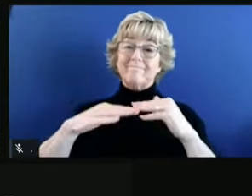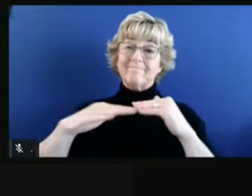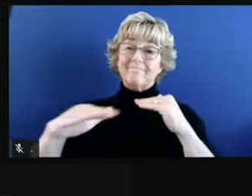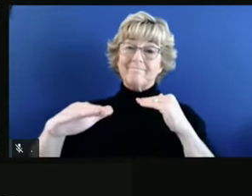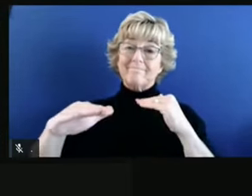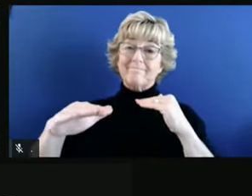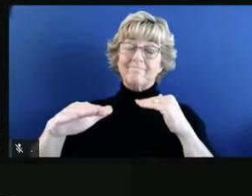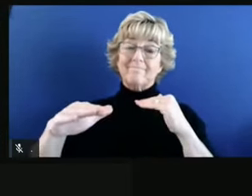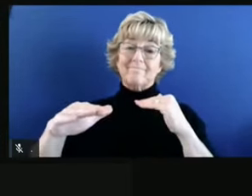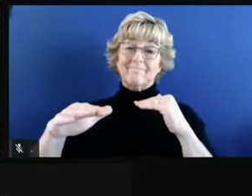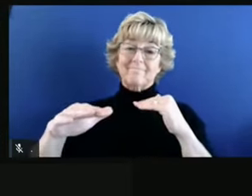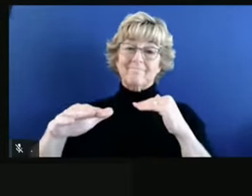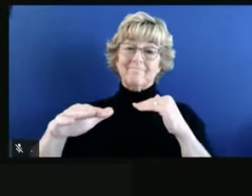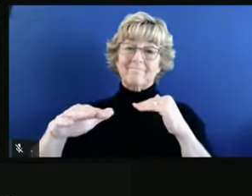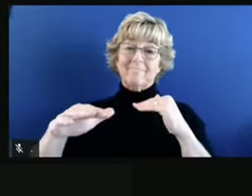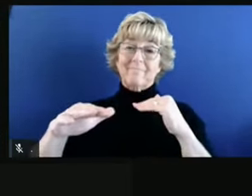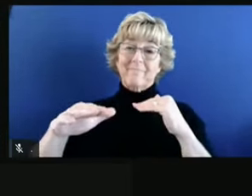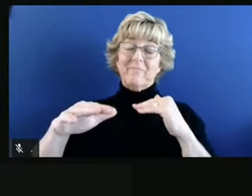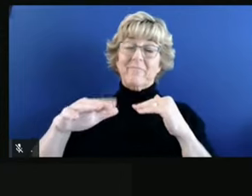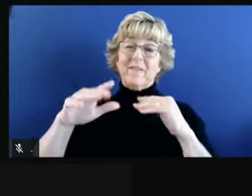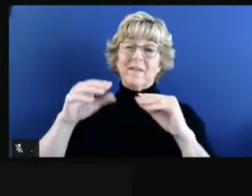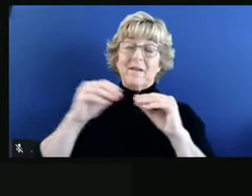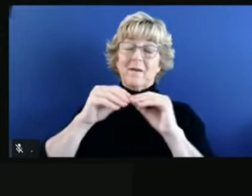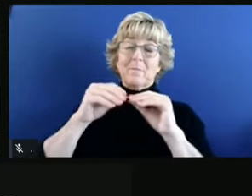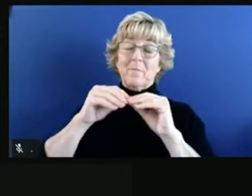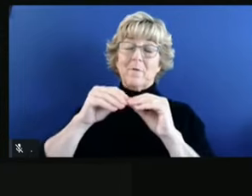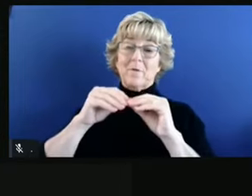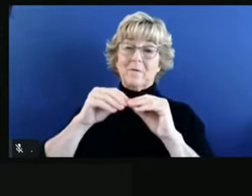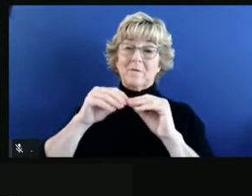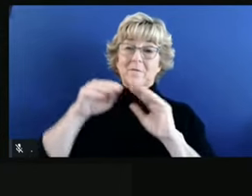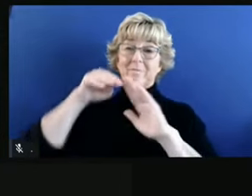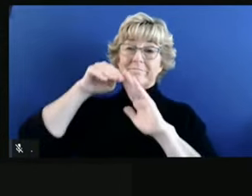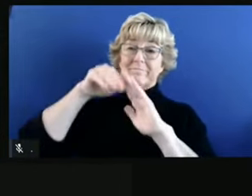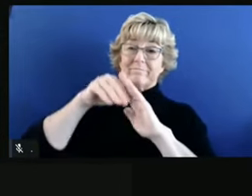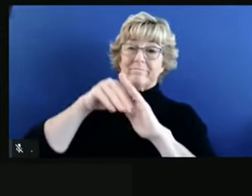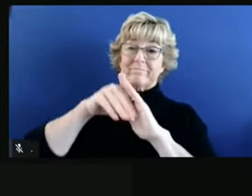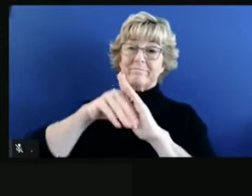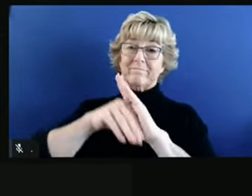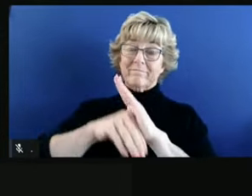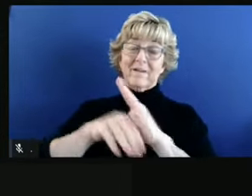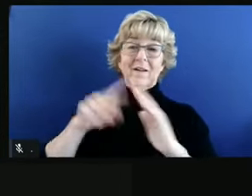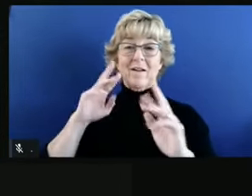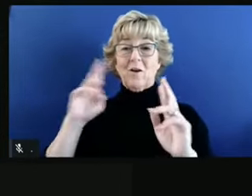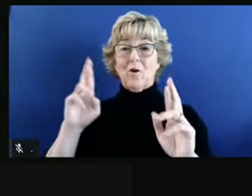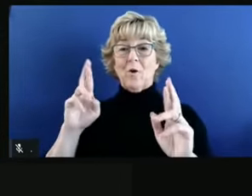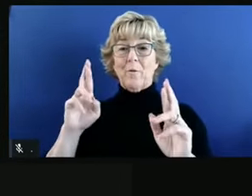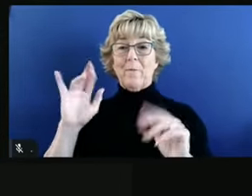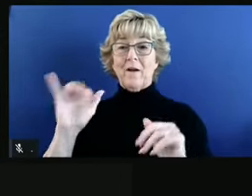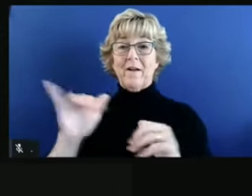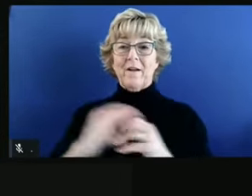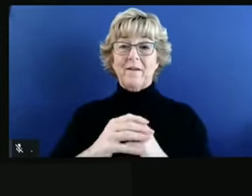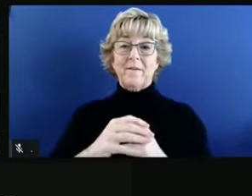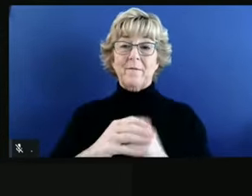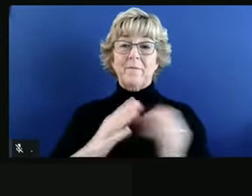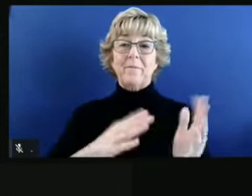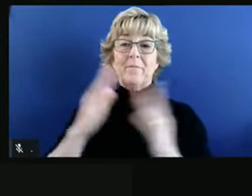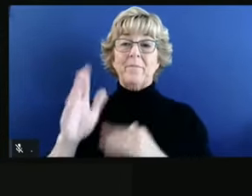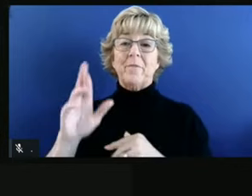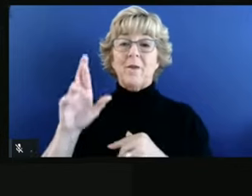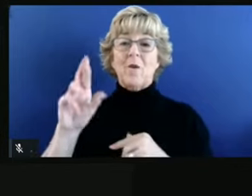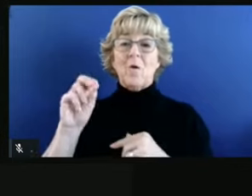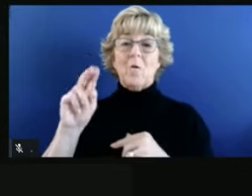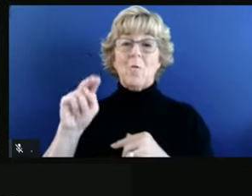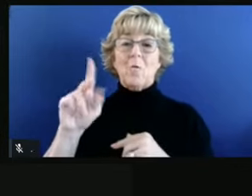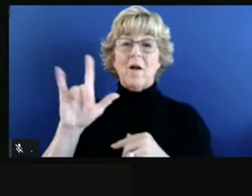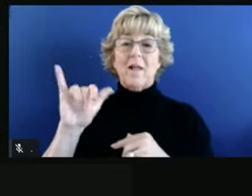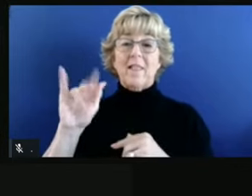see these trends turn around and begin to reduce as well. Ron Lynn, the Los Angeles